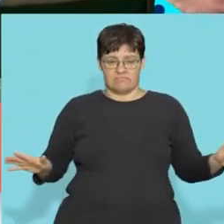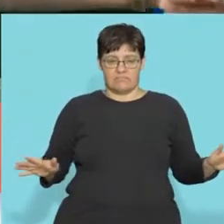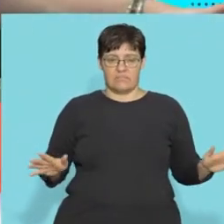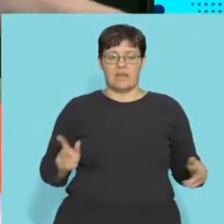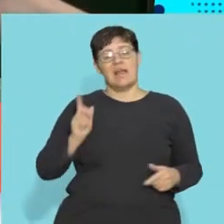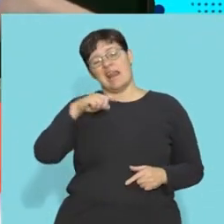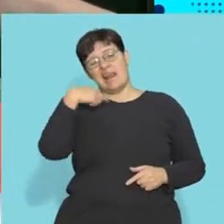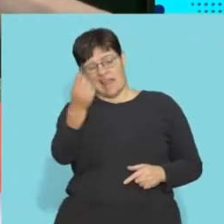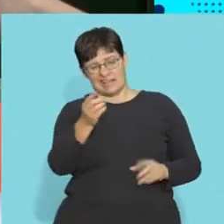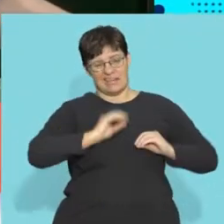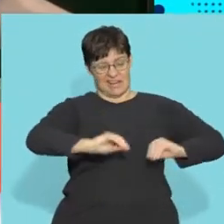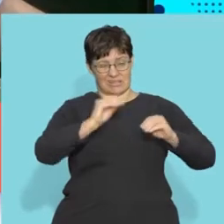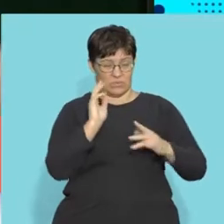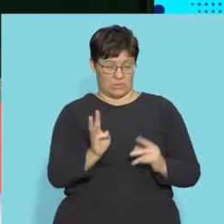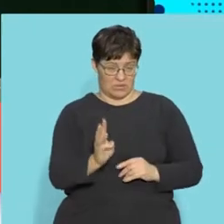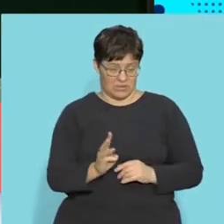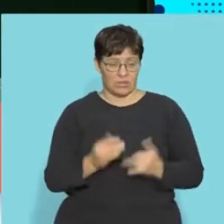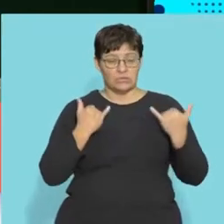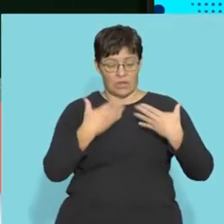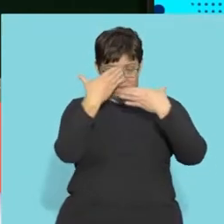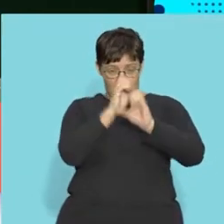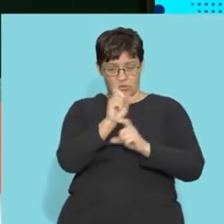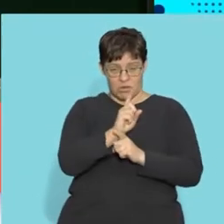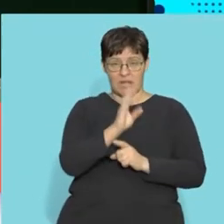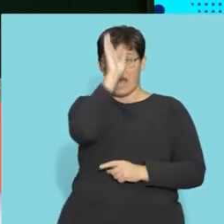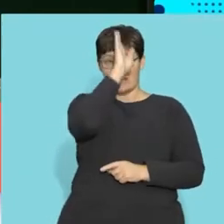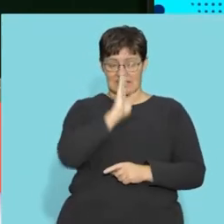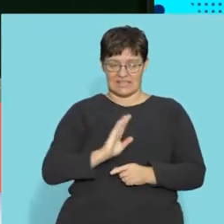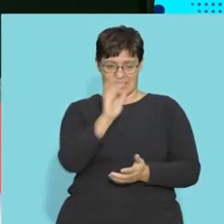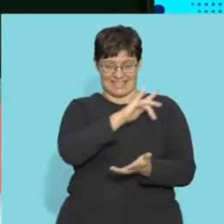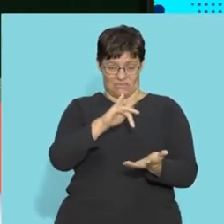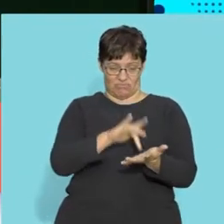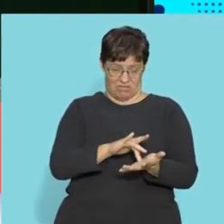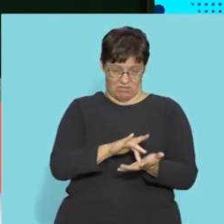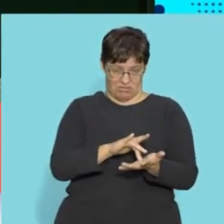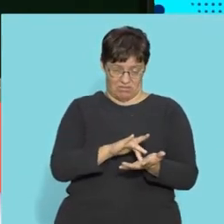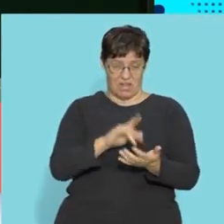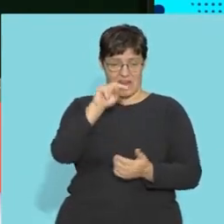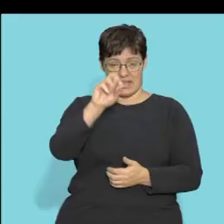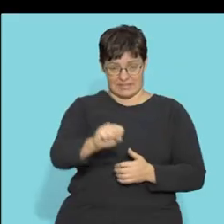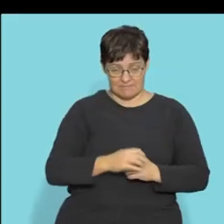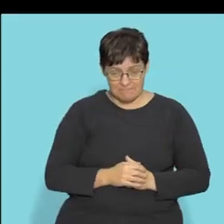nerves there we will do that in at a later stage but today we are concentrating on the central nervous system